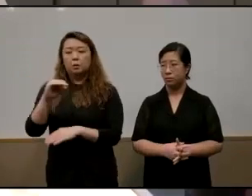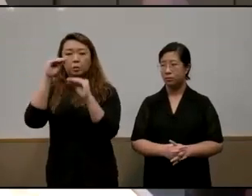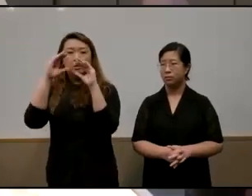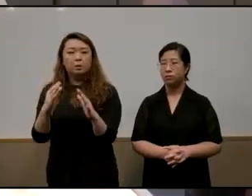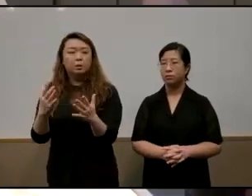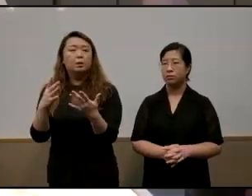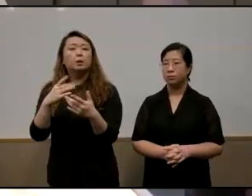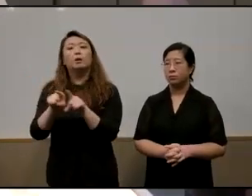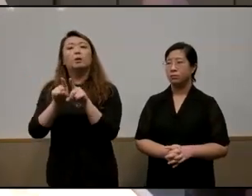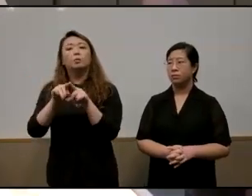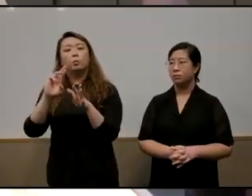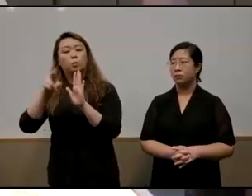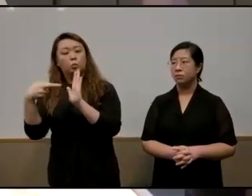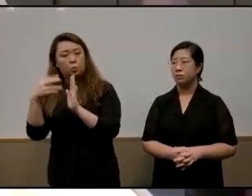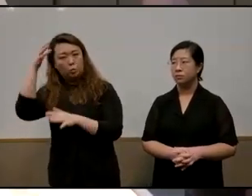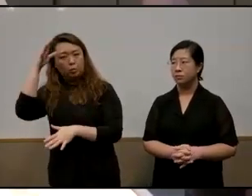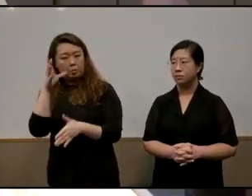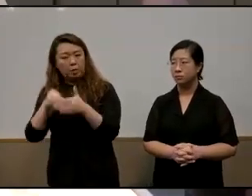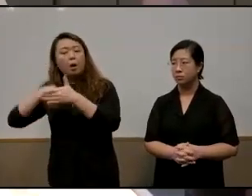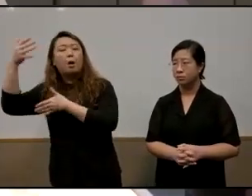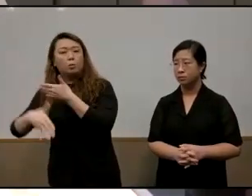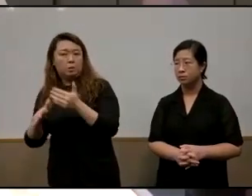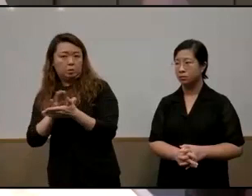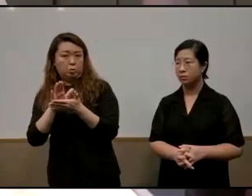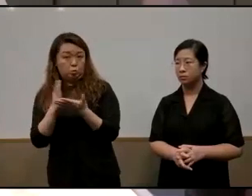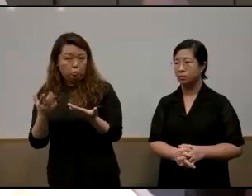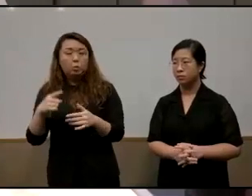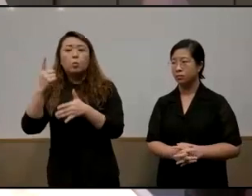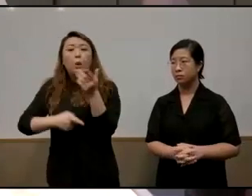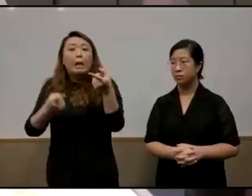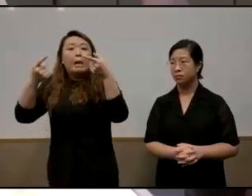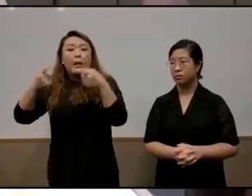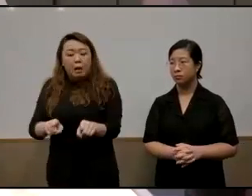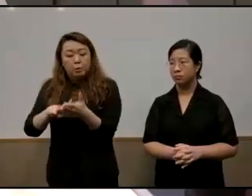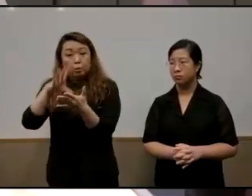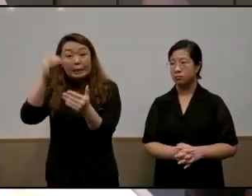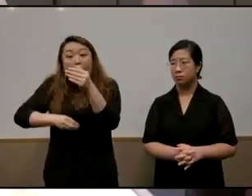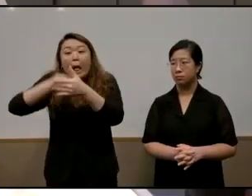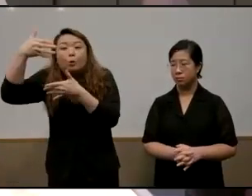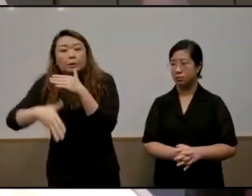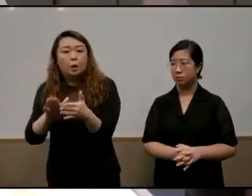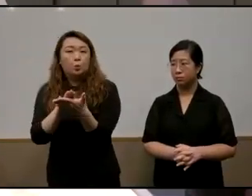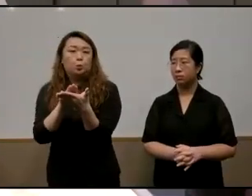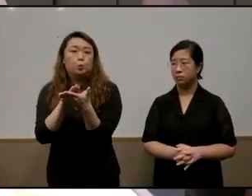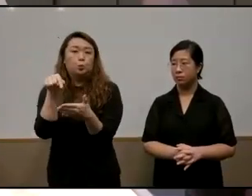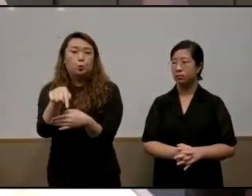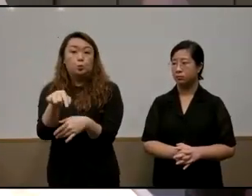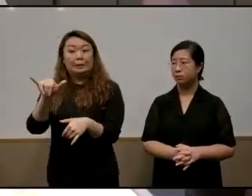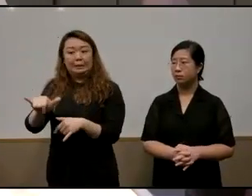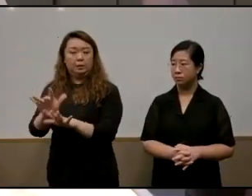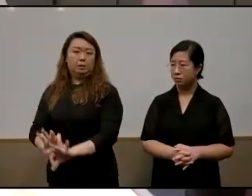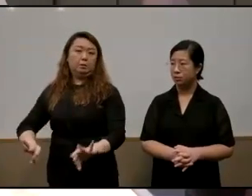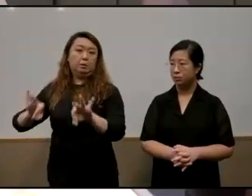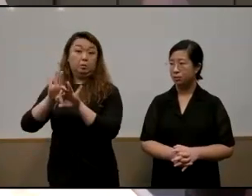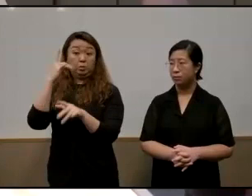comes to the role of a parent outside of school what happens around learning outside of school is an important role because